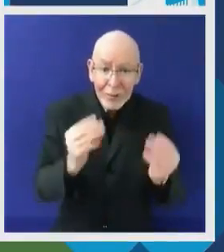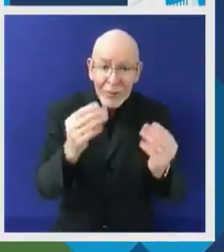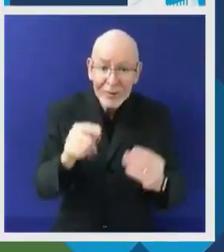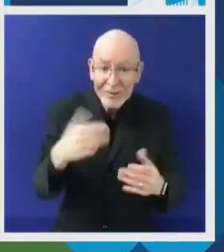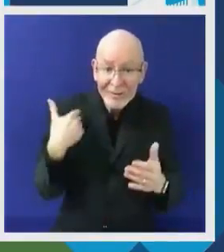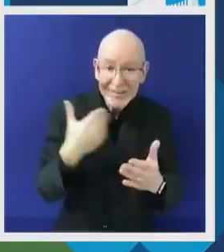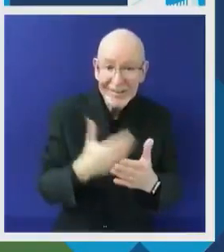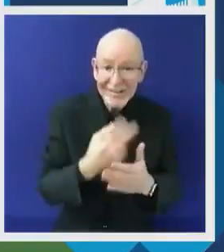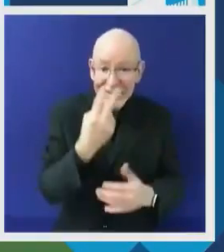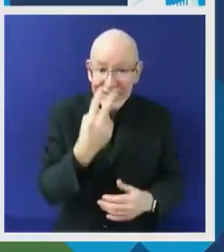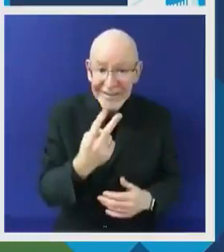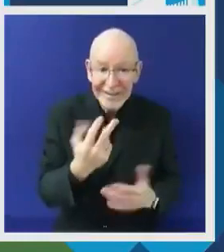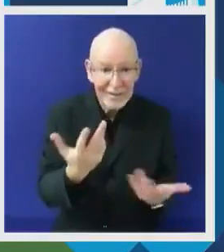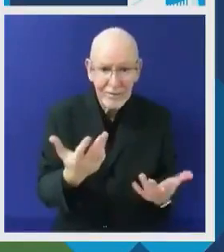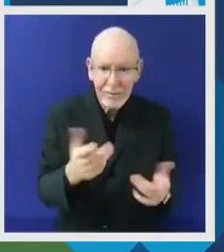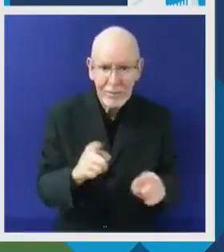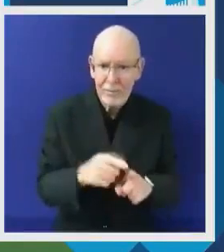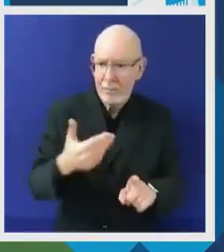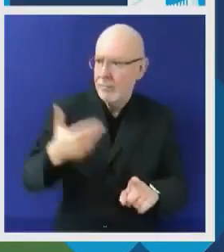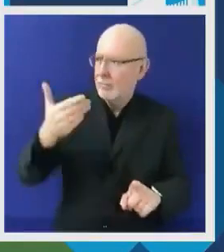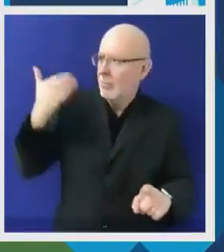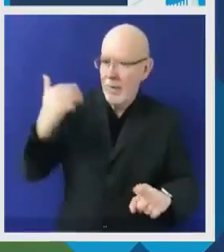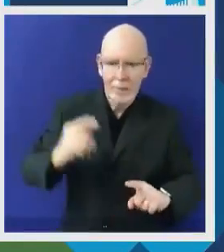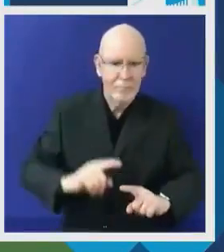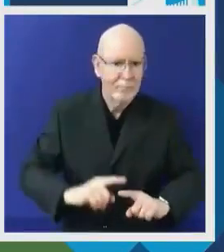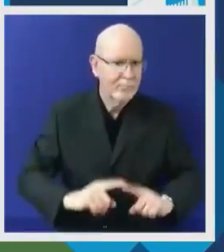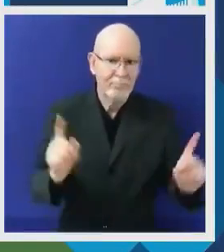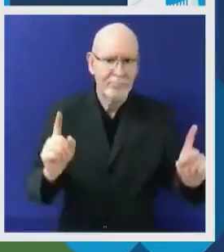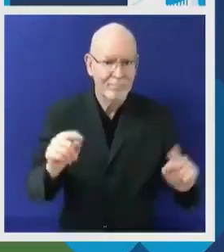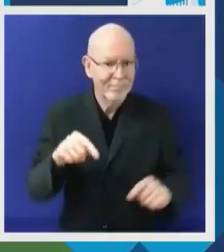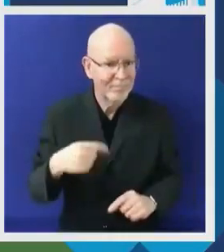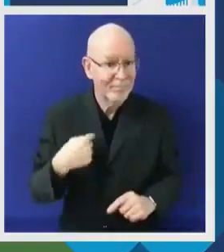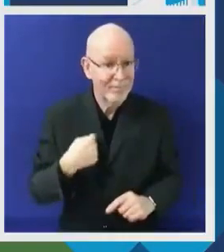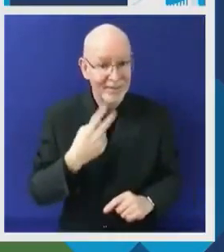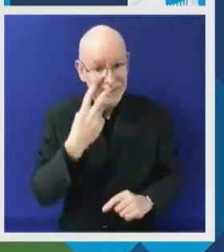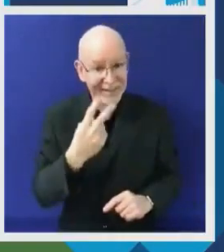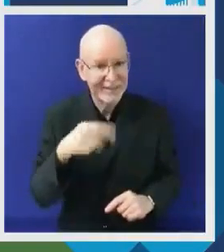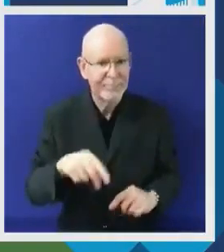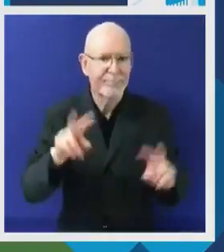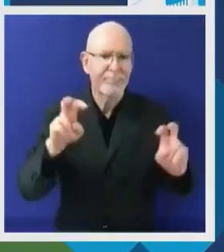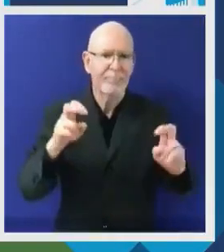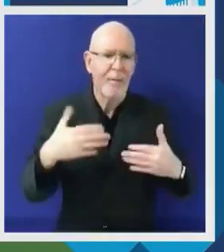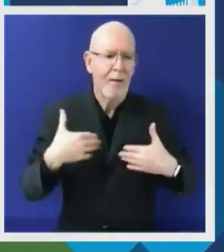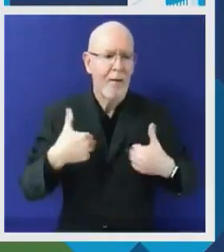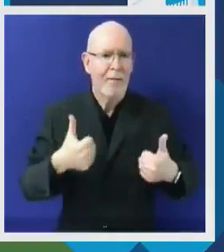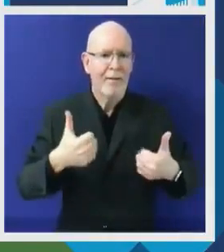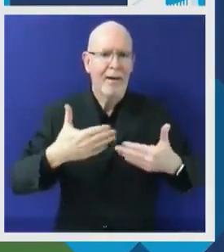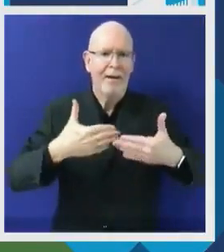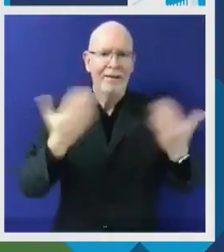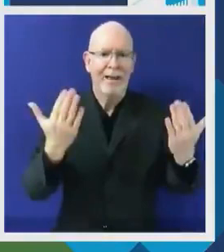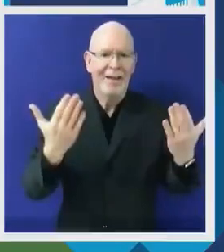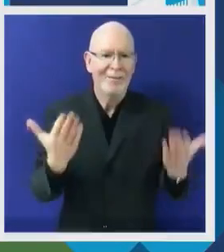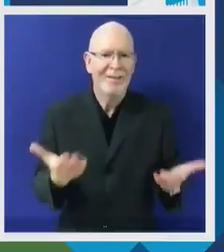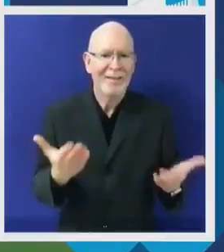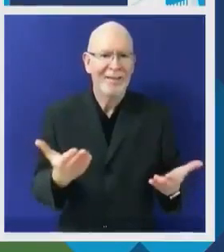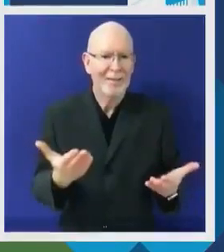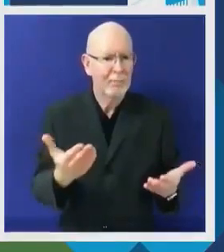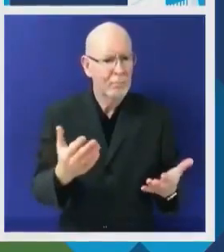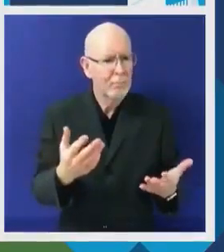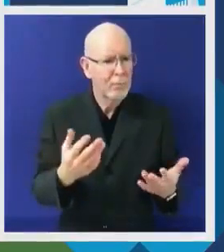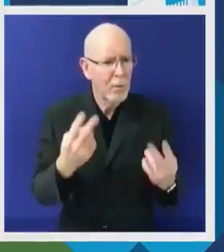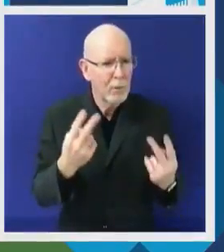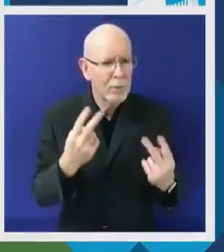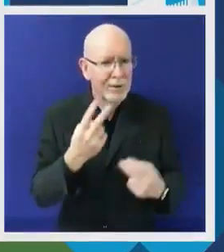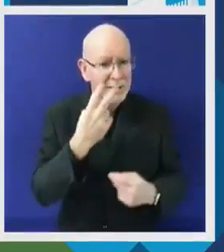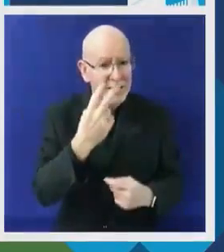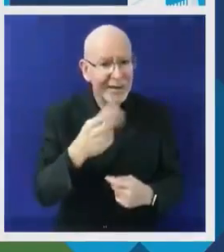leading to an increase in unwanted pregnancies and an additional 10 million girls at risk of child marriages. Mental health